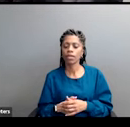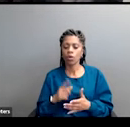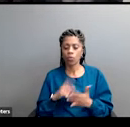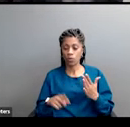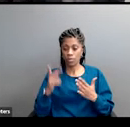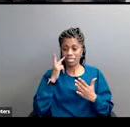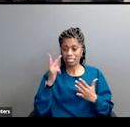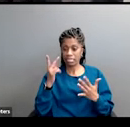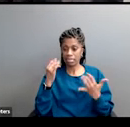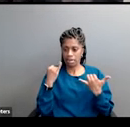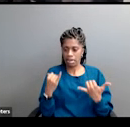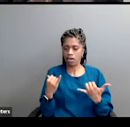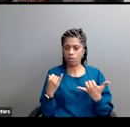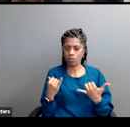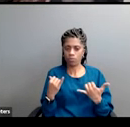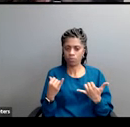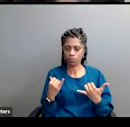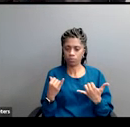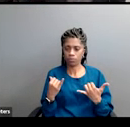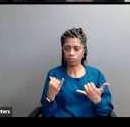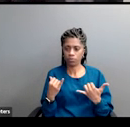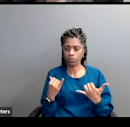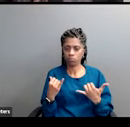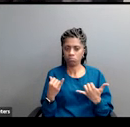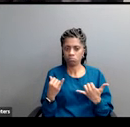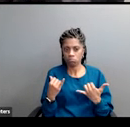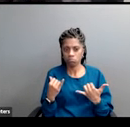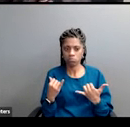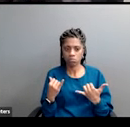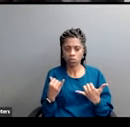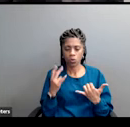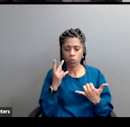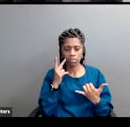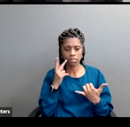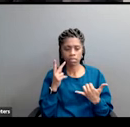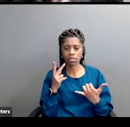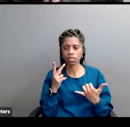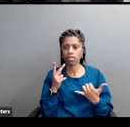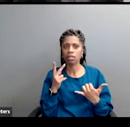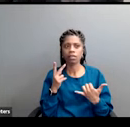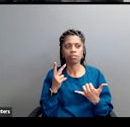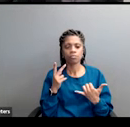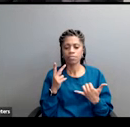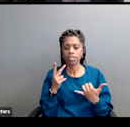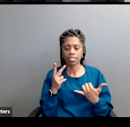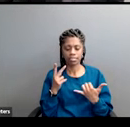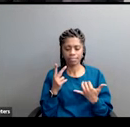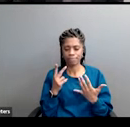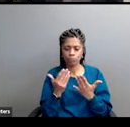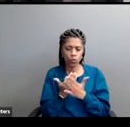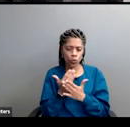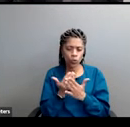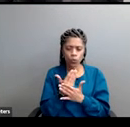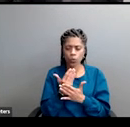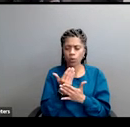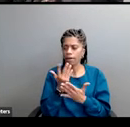is new on one level the degree the virulence the sort of the conspiracy theories the